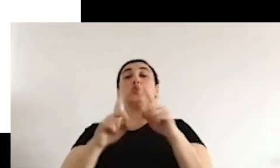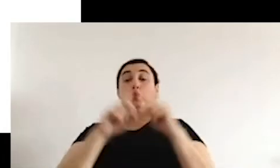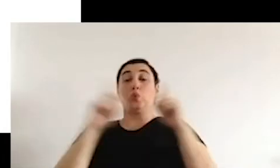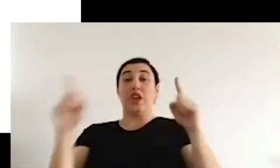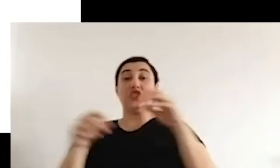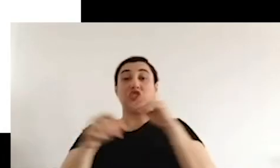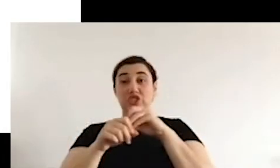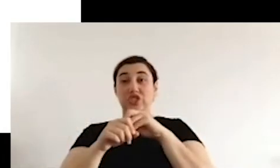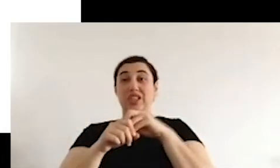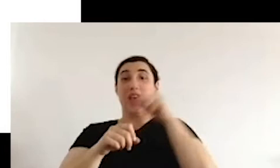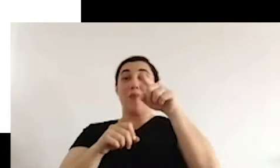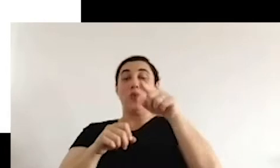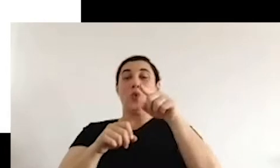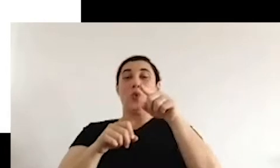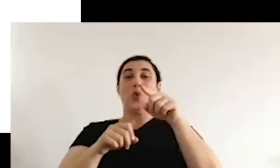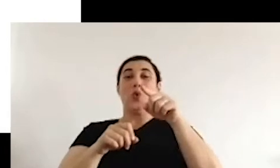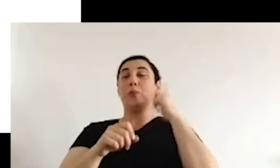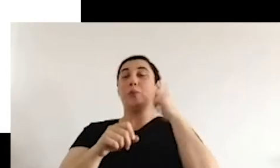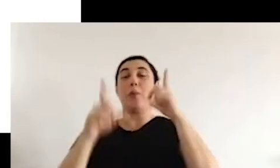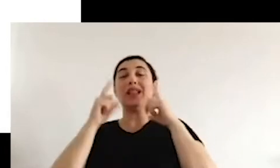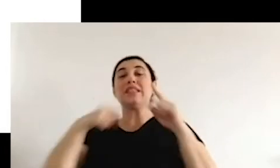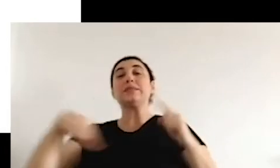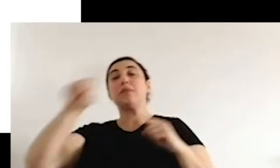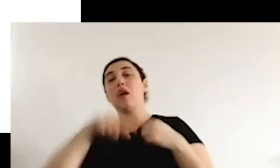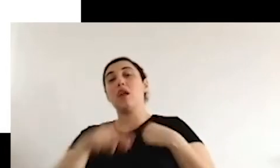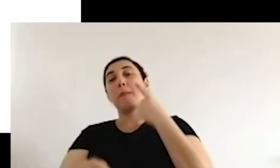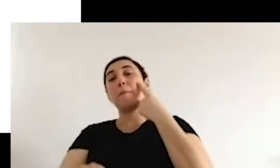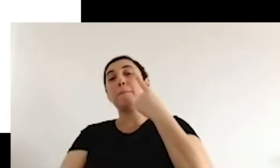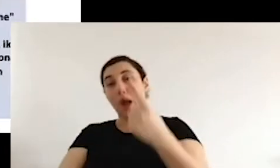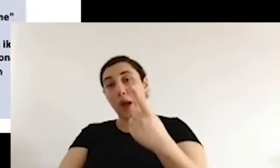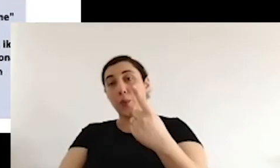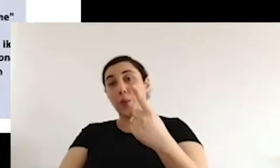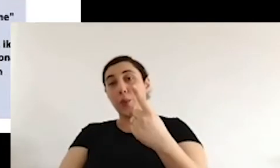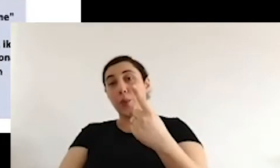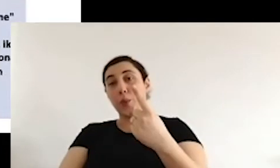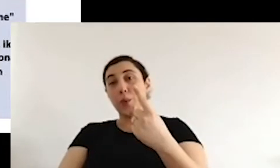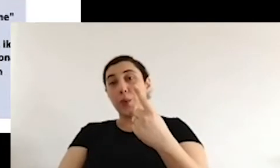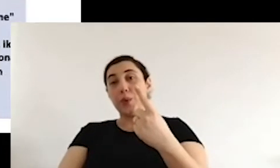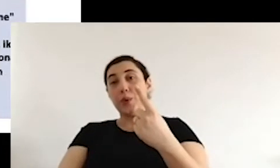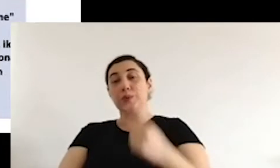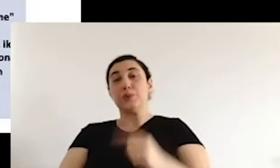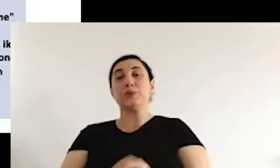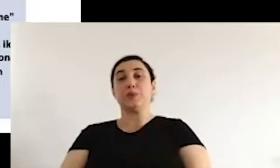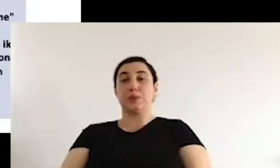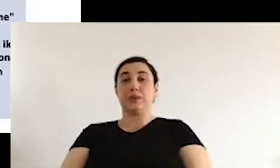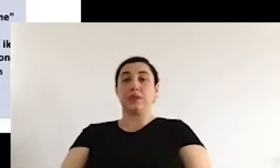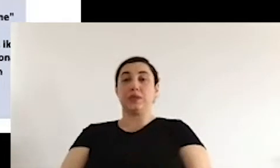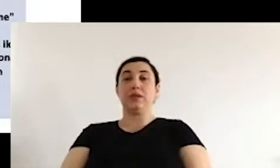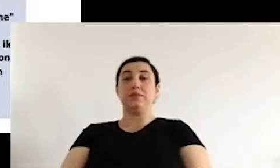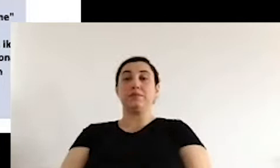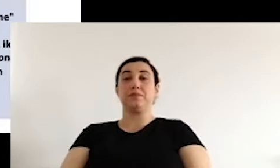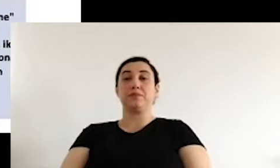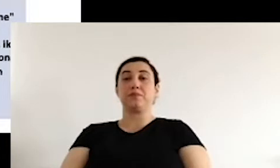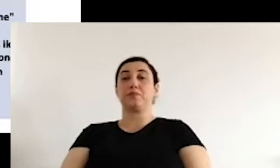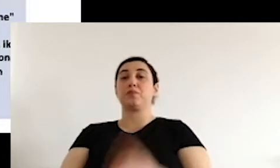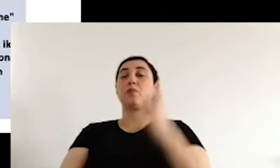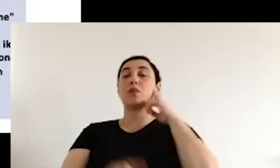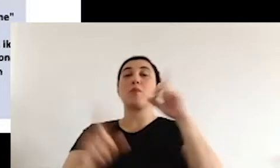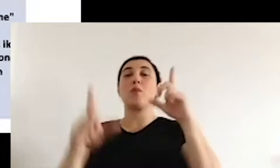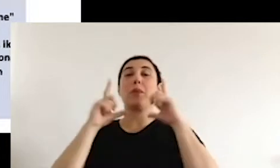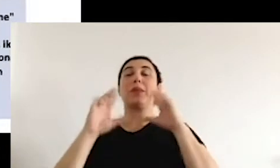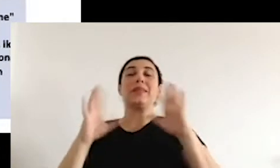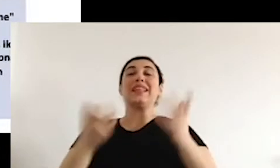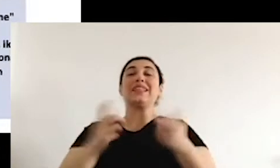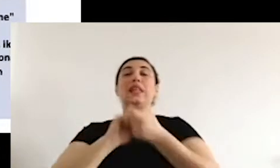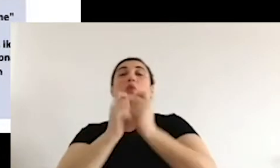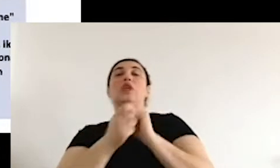countries. And the fourth one is the era that started in 2000, and we see in different countries around the